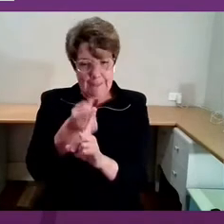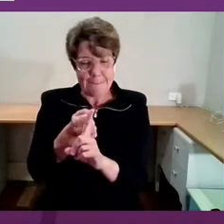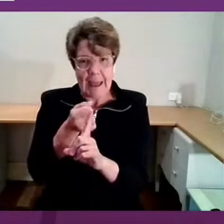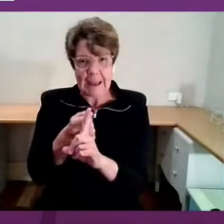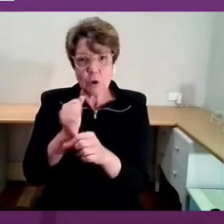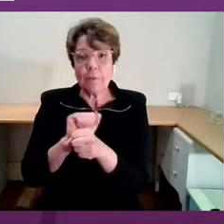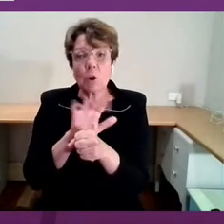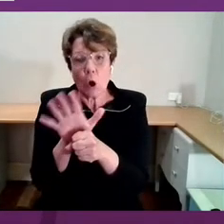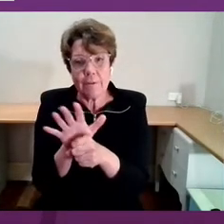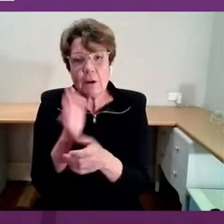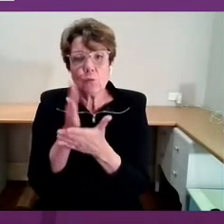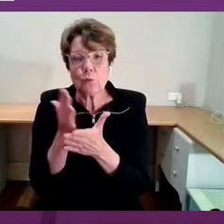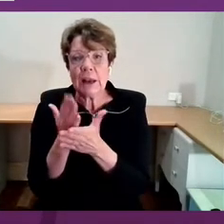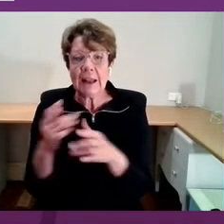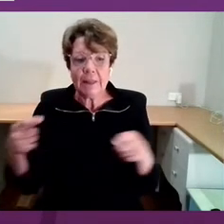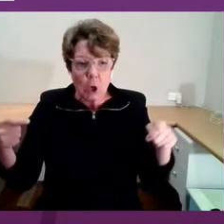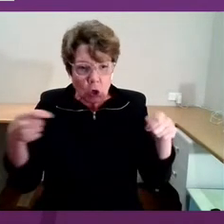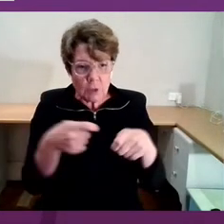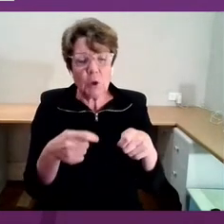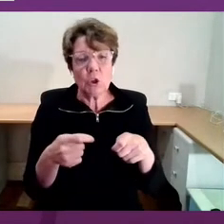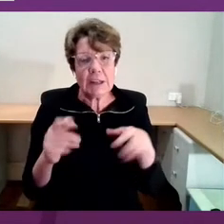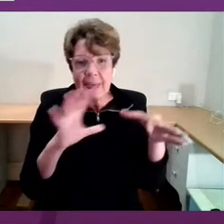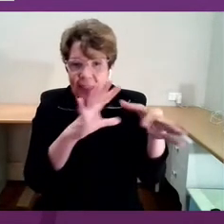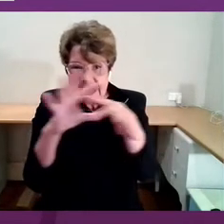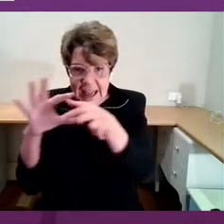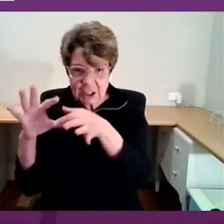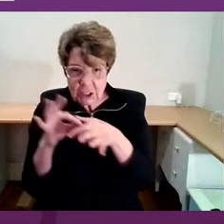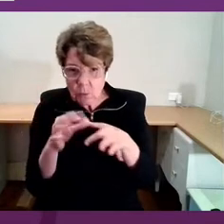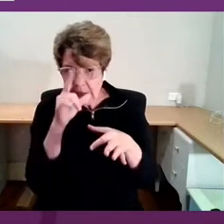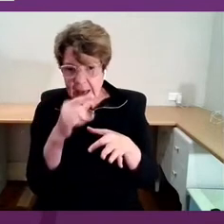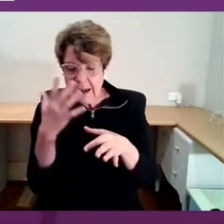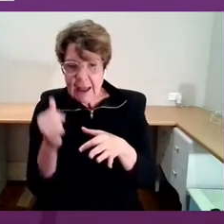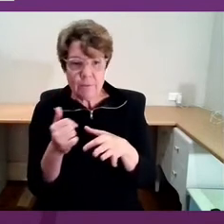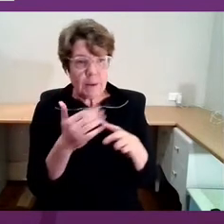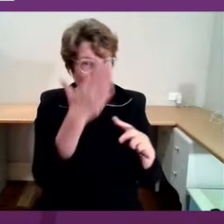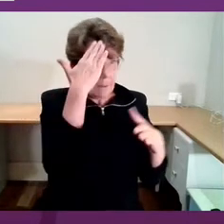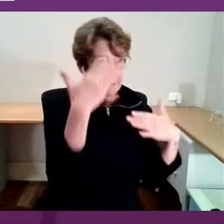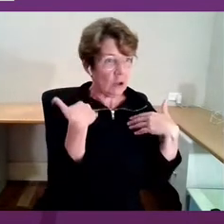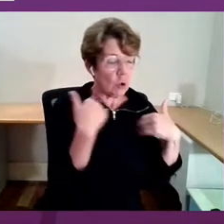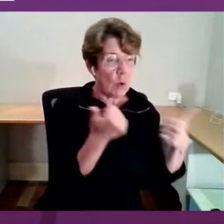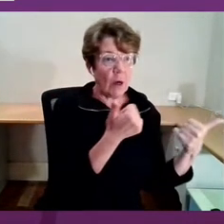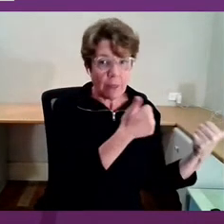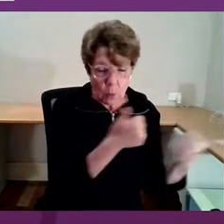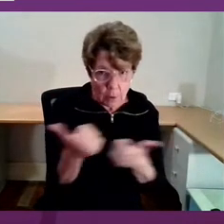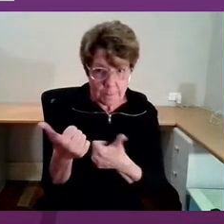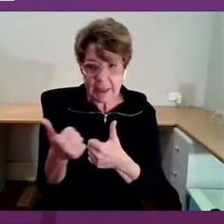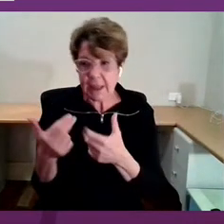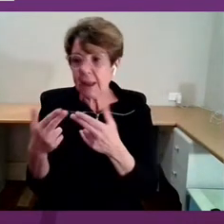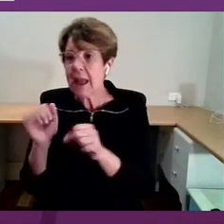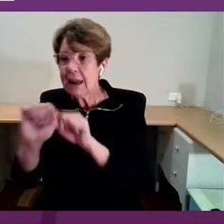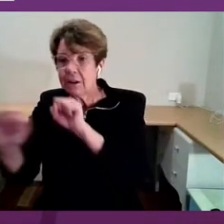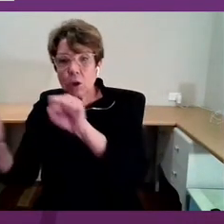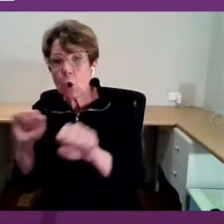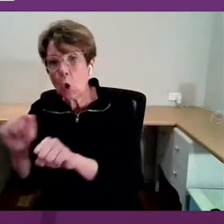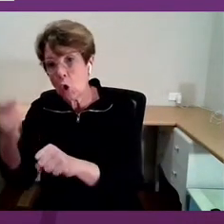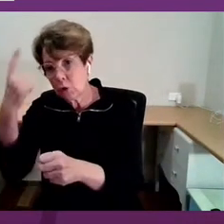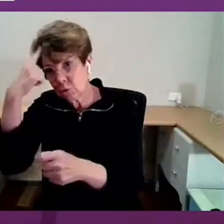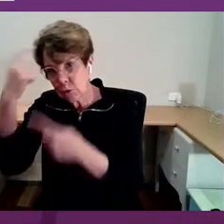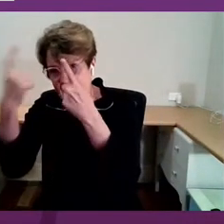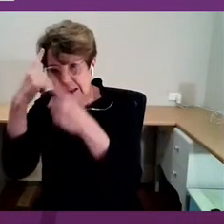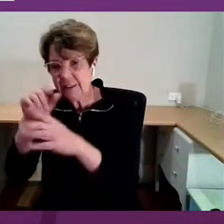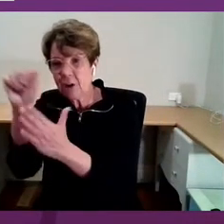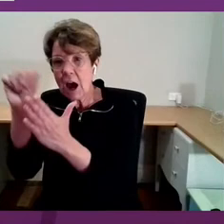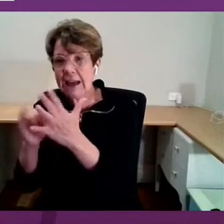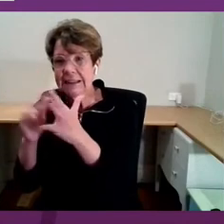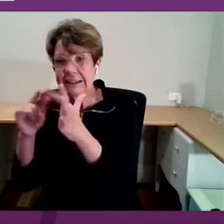and the connecting points that we can have between mental health and wellbeing and the work we do with your creative arts sector go much more deeply than